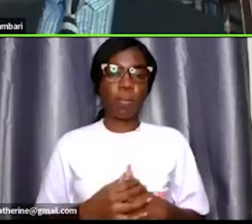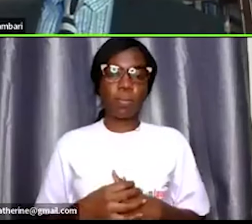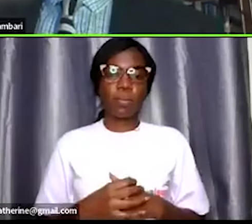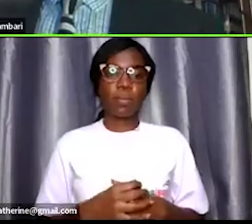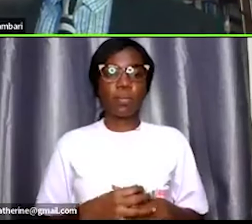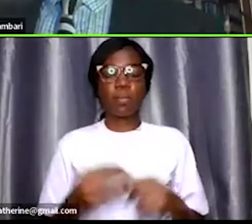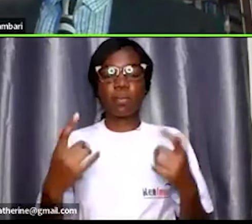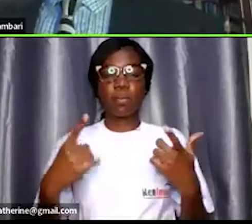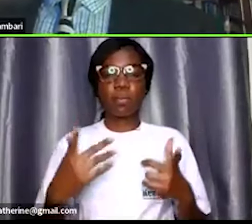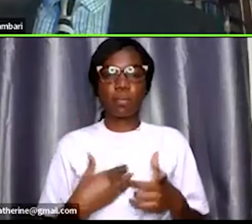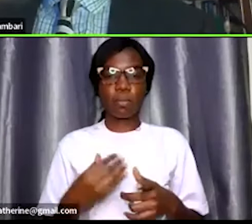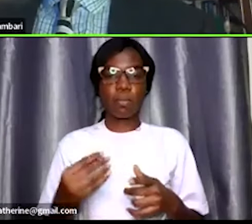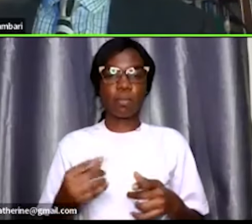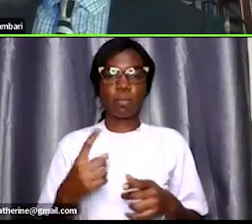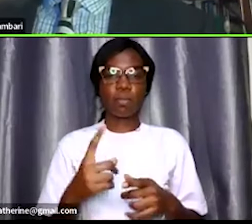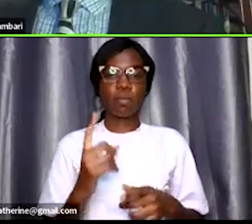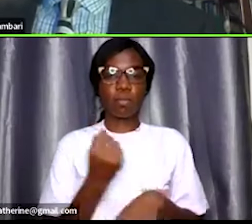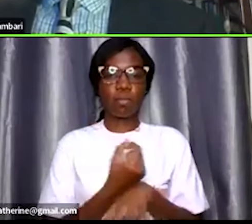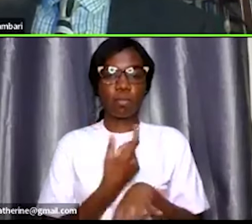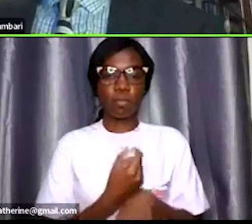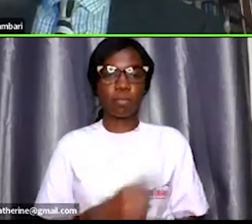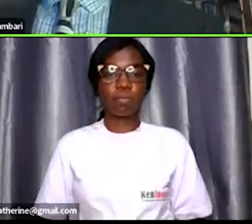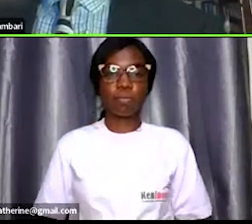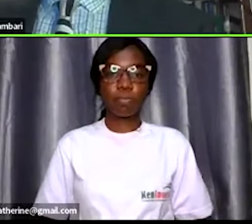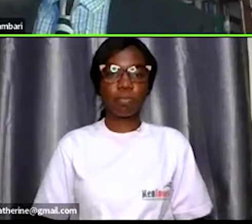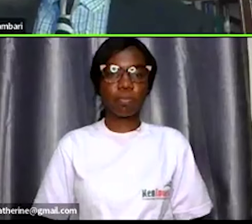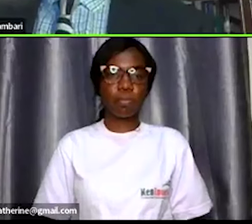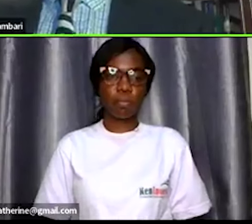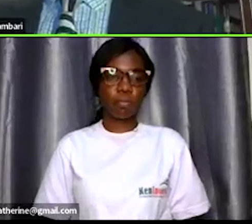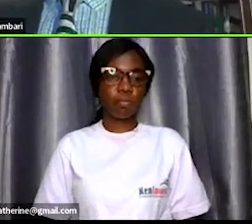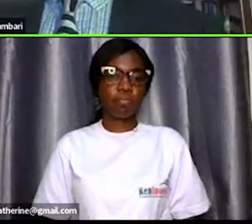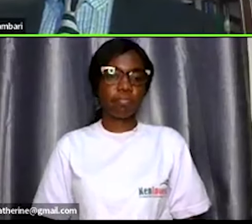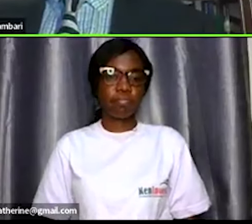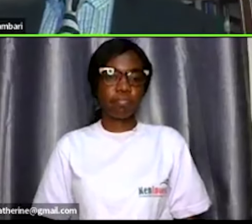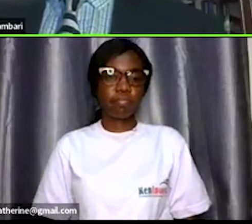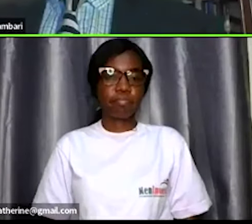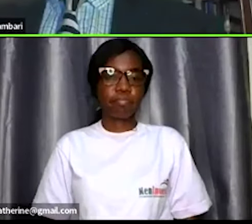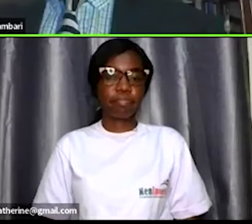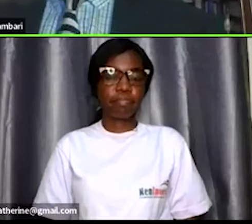me uh give me one minute i open another another one another screen